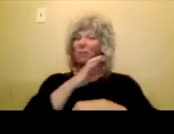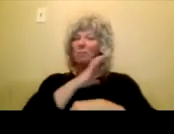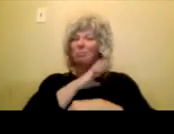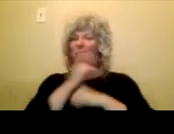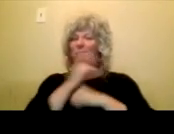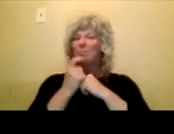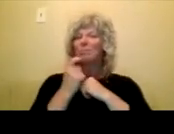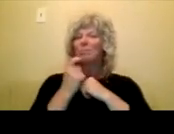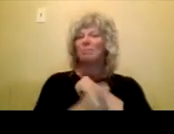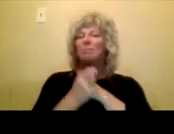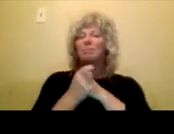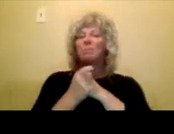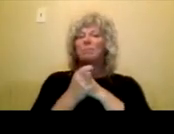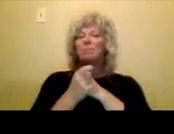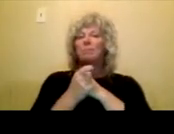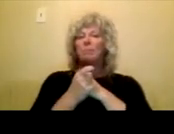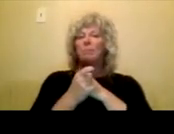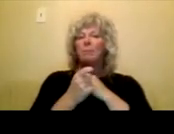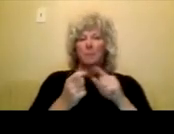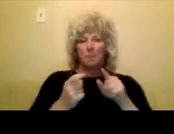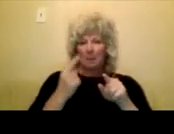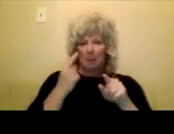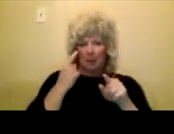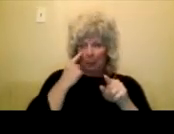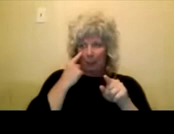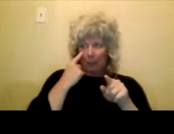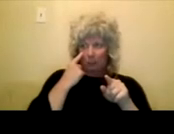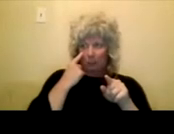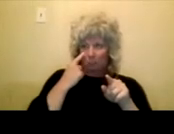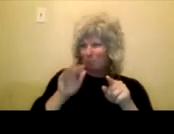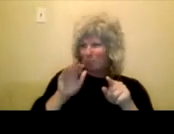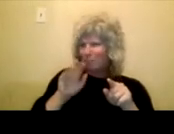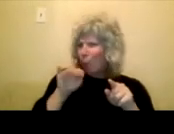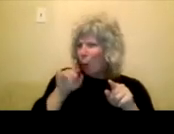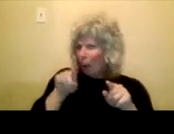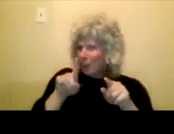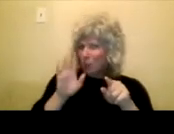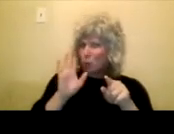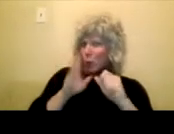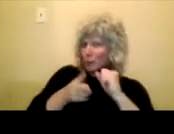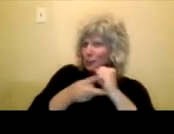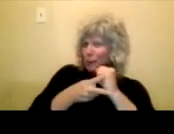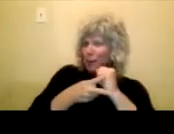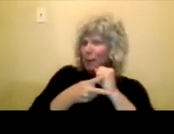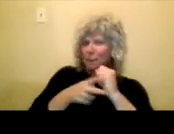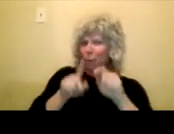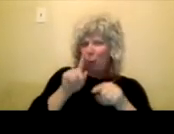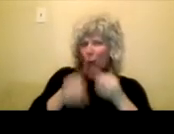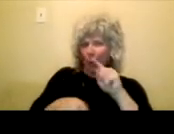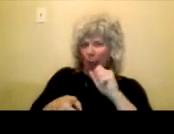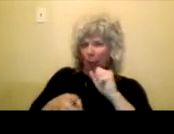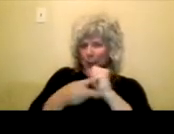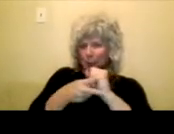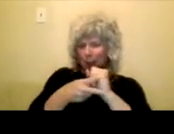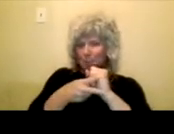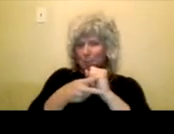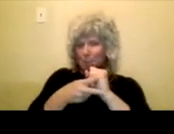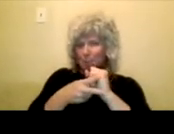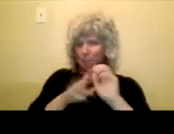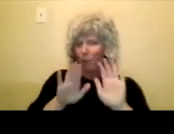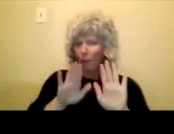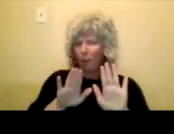it won't save, I think, Muhammad, I can't remember, but it won't, it won't, uh, let you submit the,